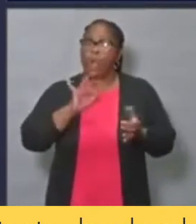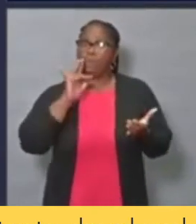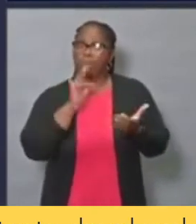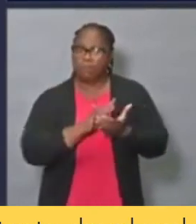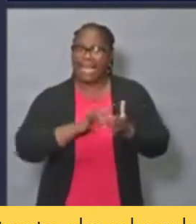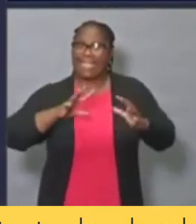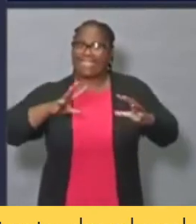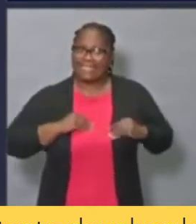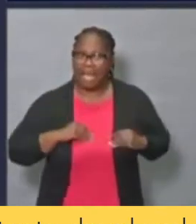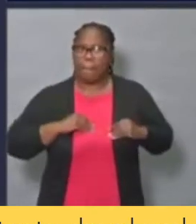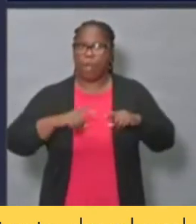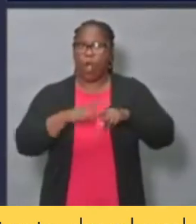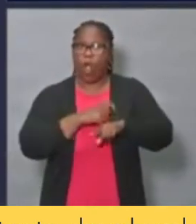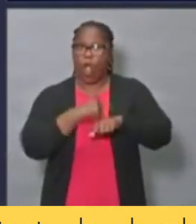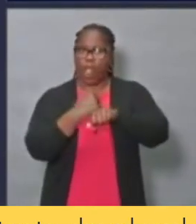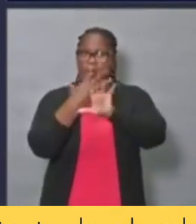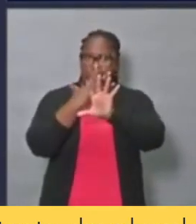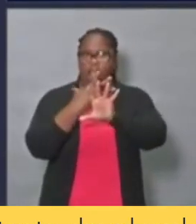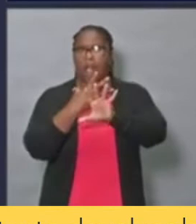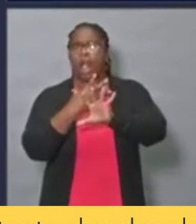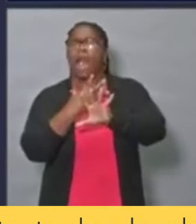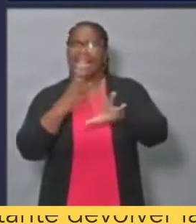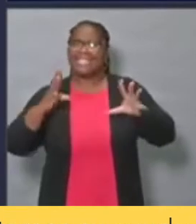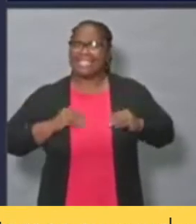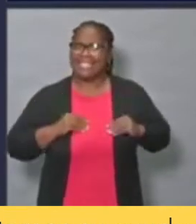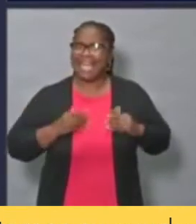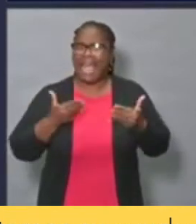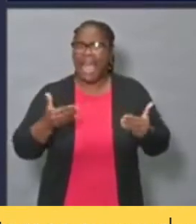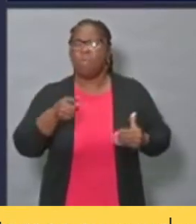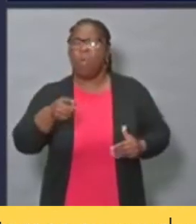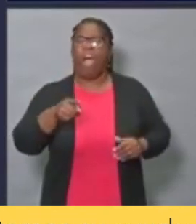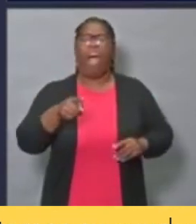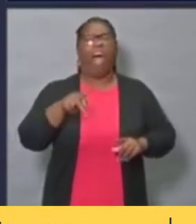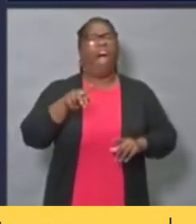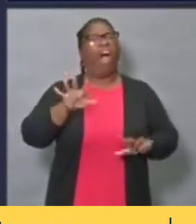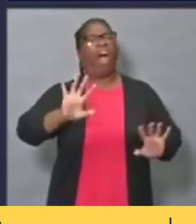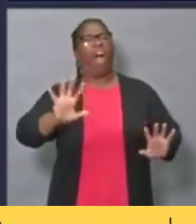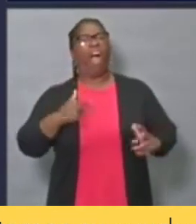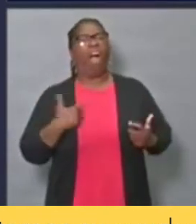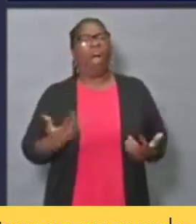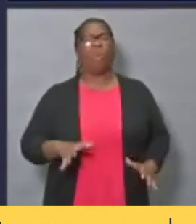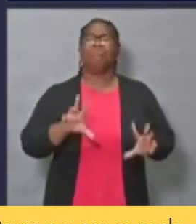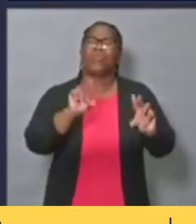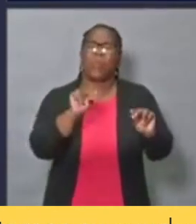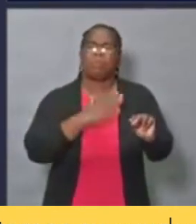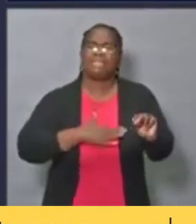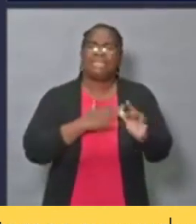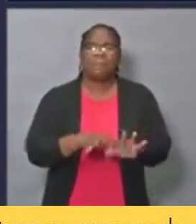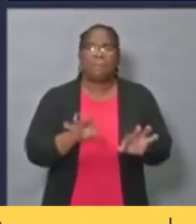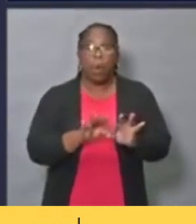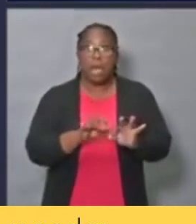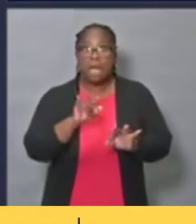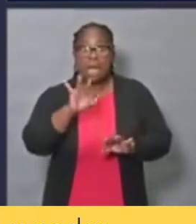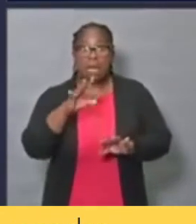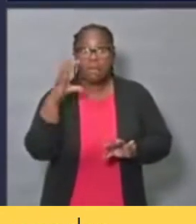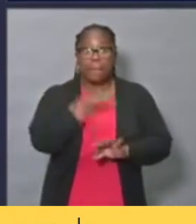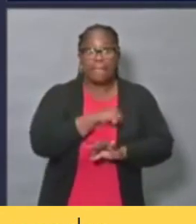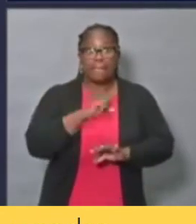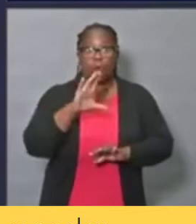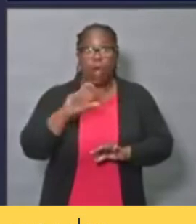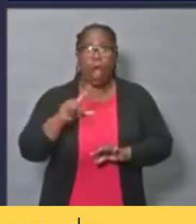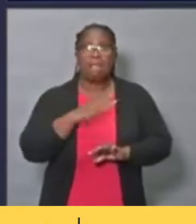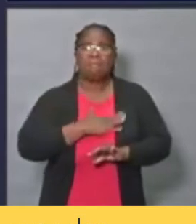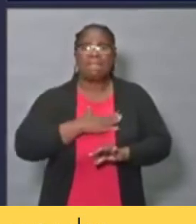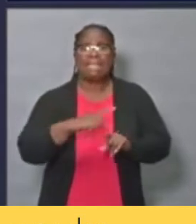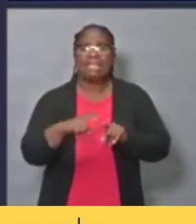message from us, it's so important that you call us back. Your information is confidential, but we need your help so that